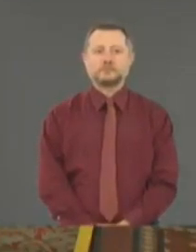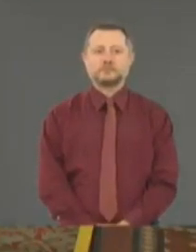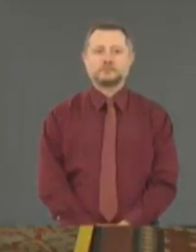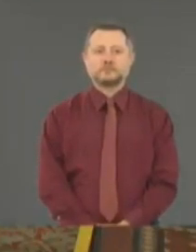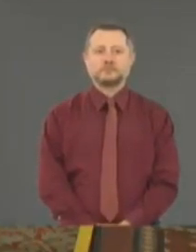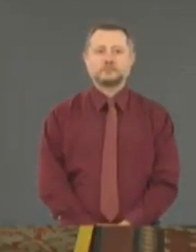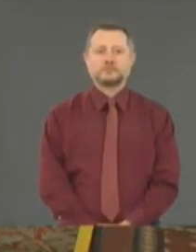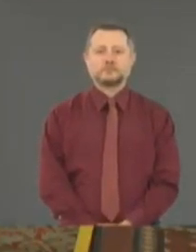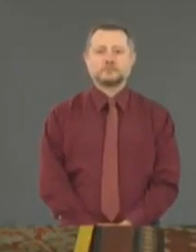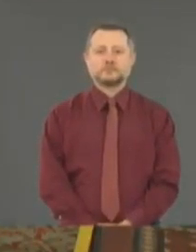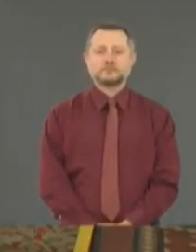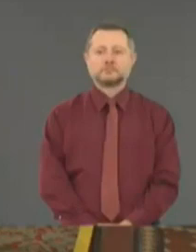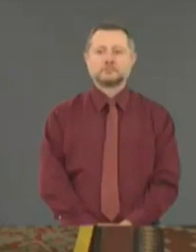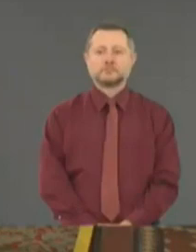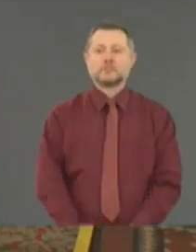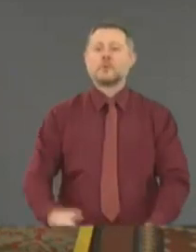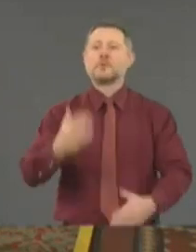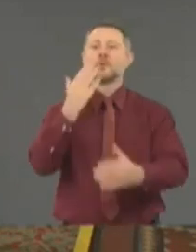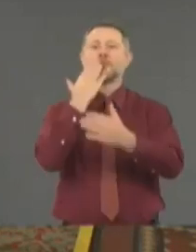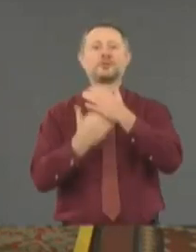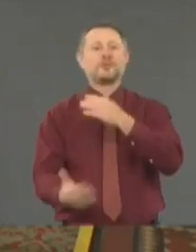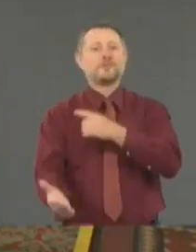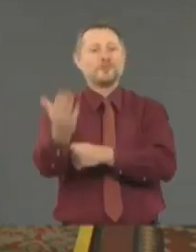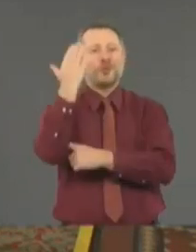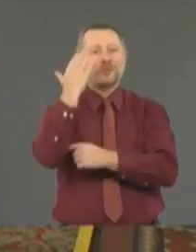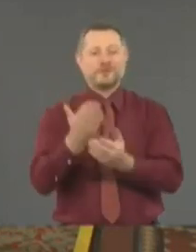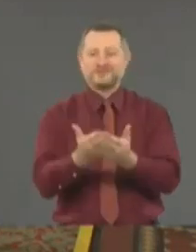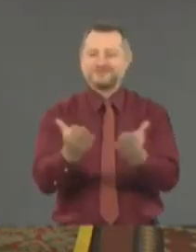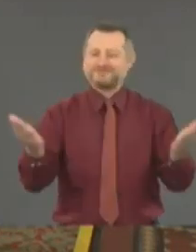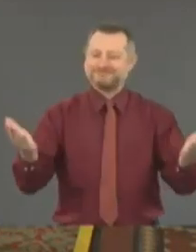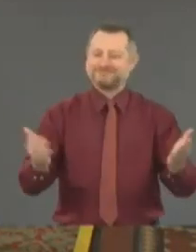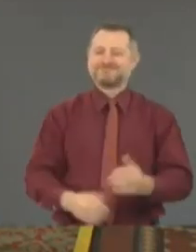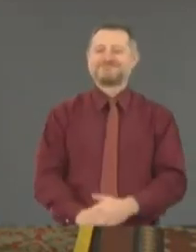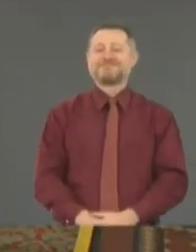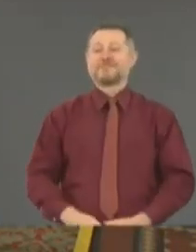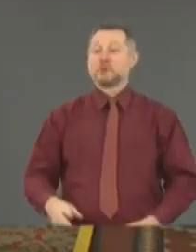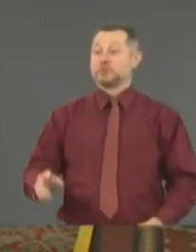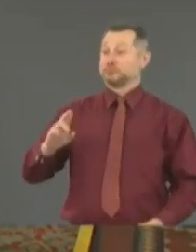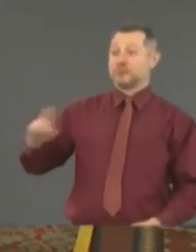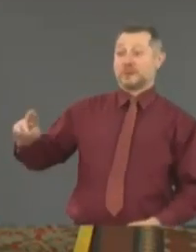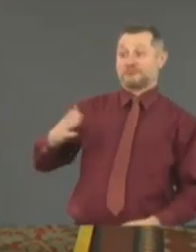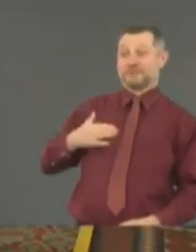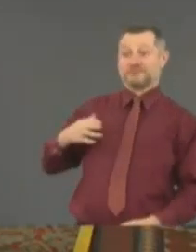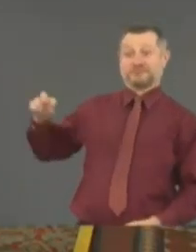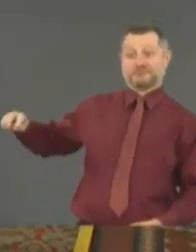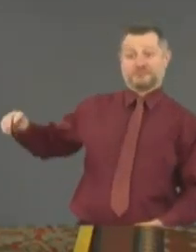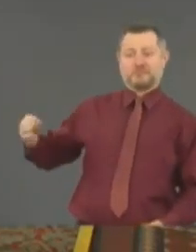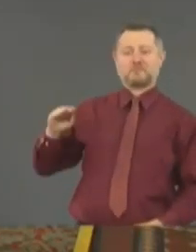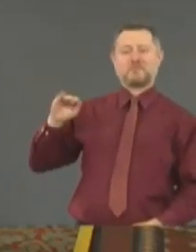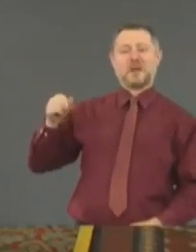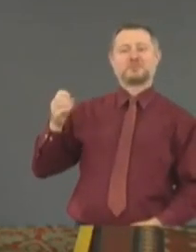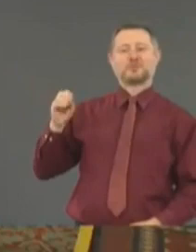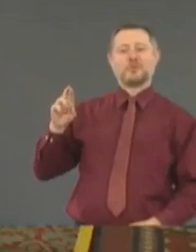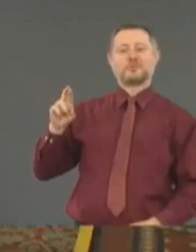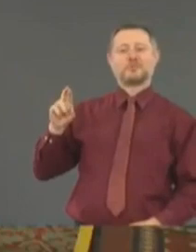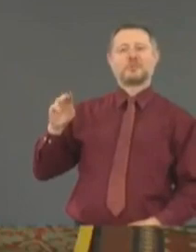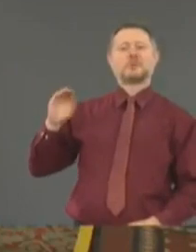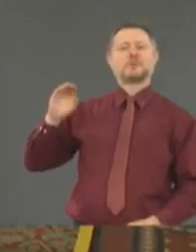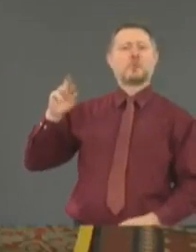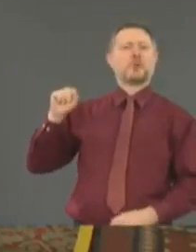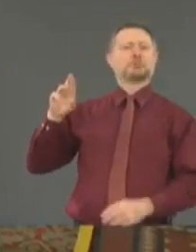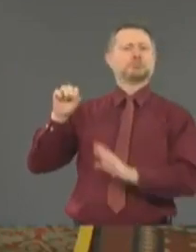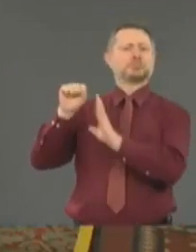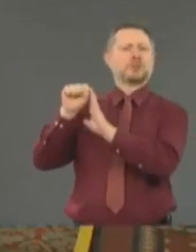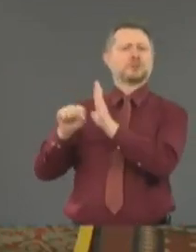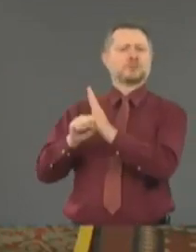Good morning. To my right, we have Major West of the State Police. To my left, Melissa DeRosa, Secretary